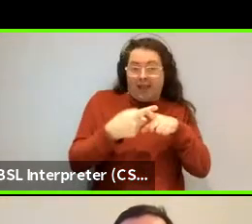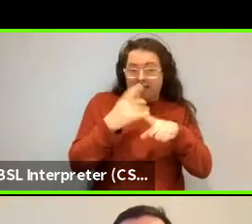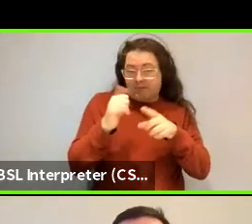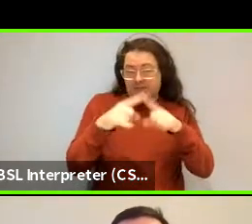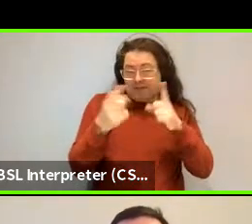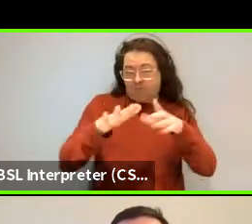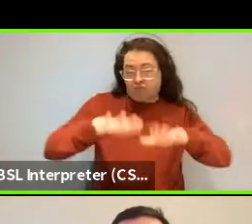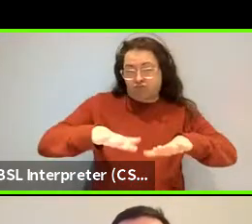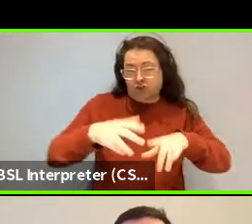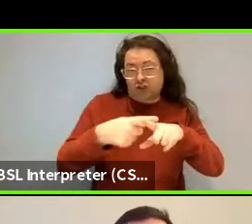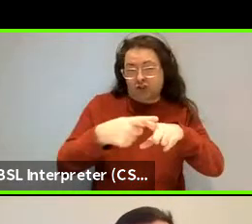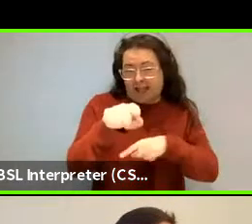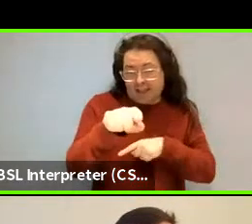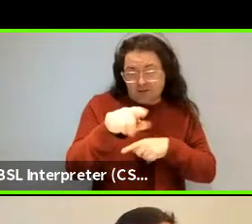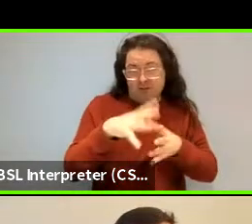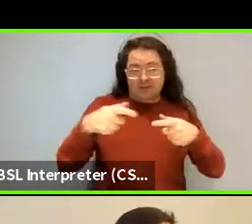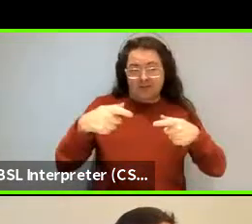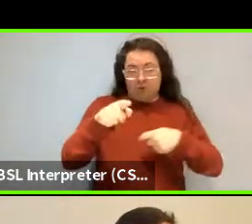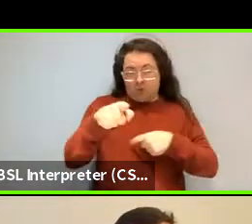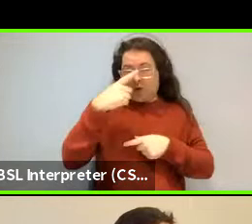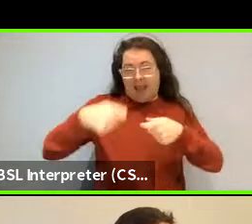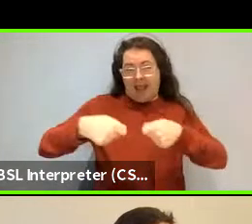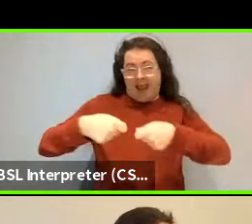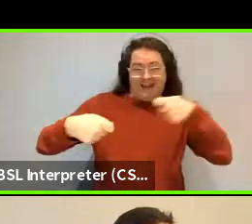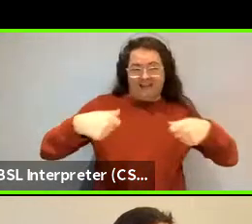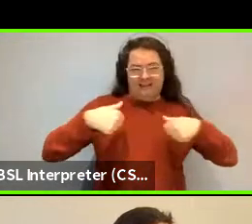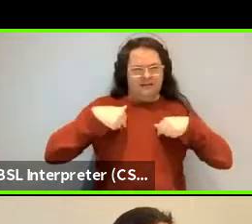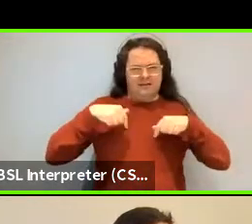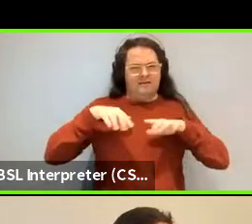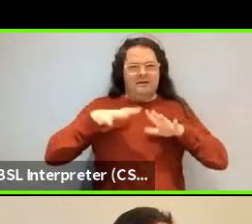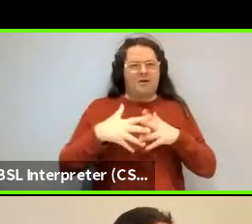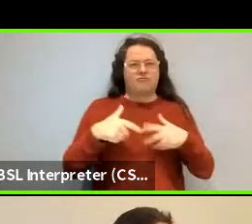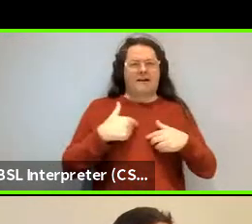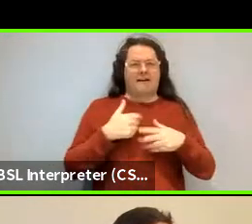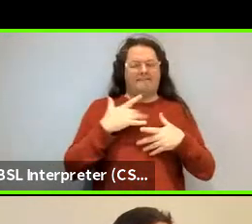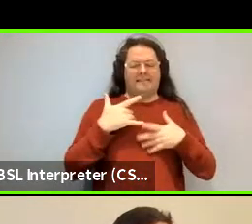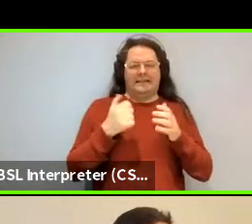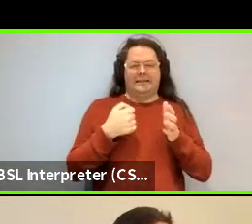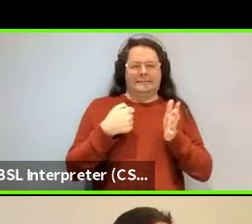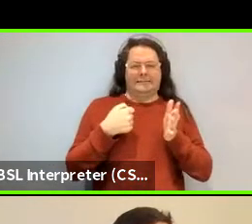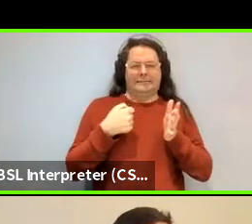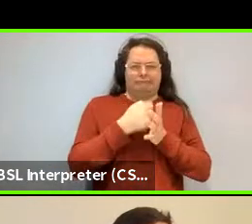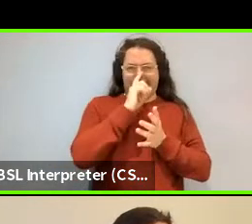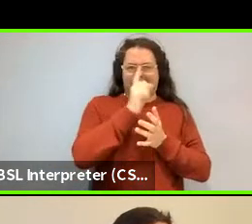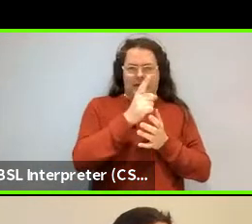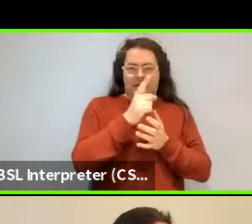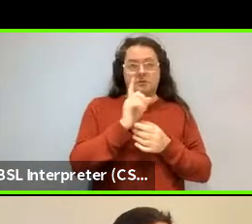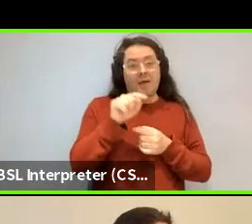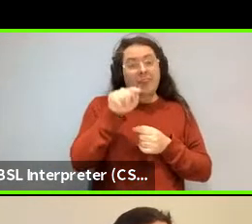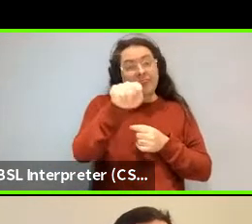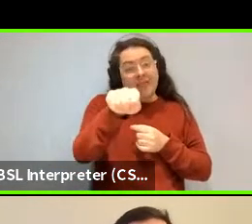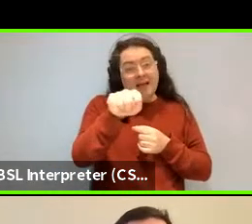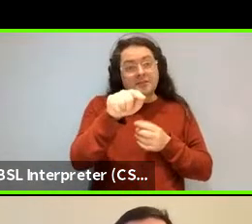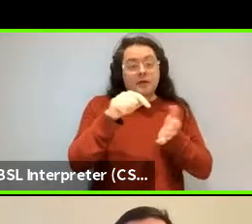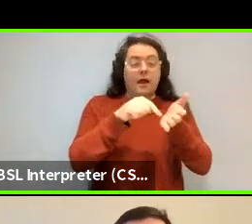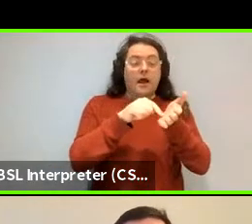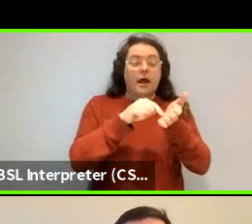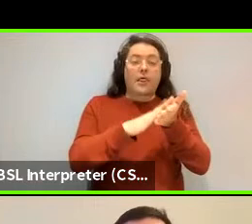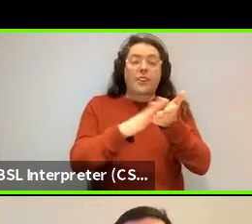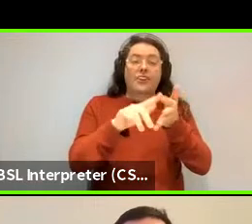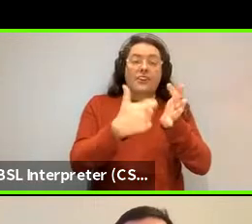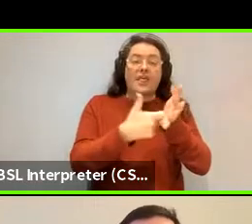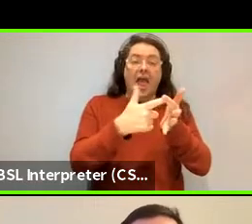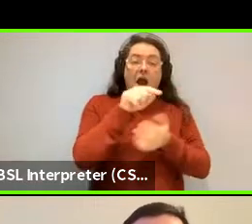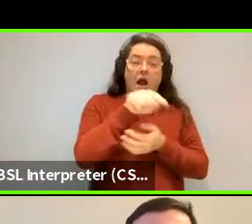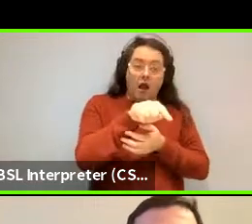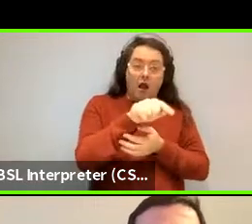but, um, but insofar as you're right, I think it's because for the case of there, there's a, there's